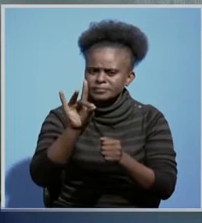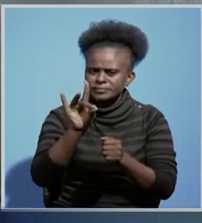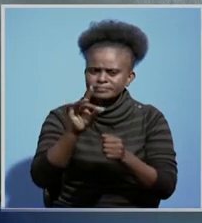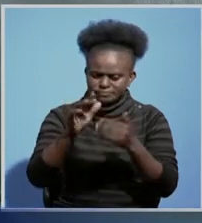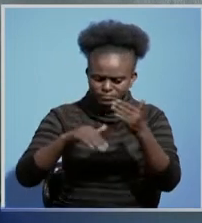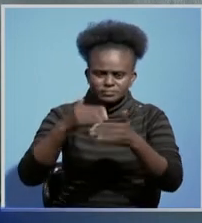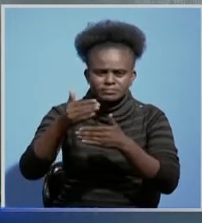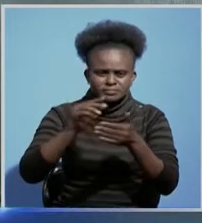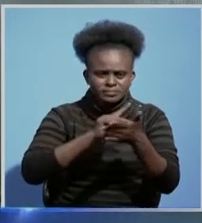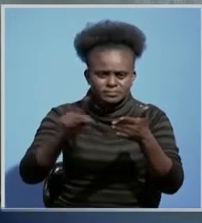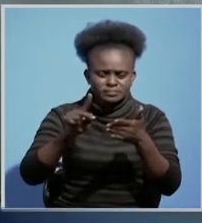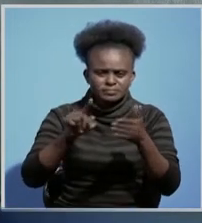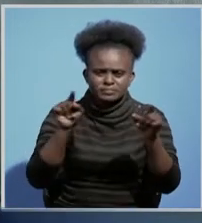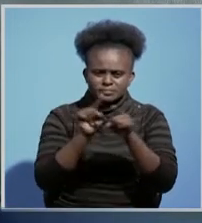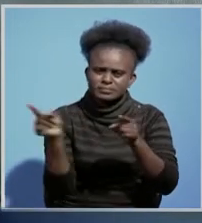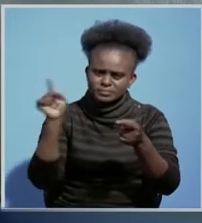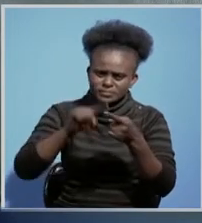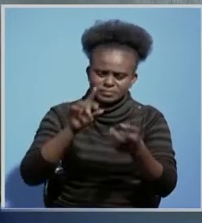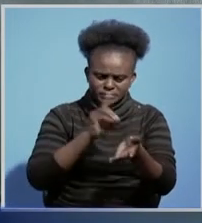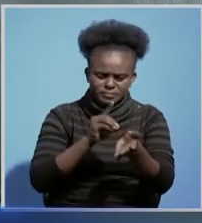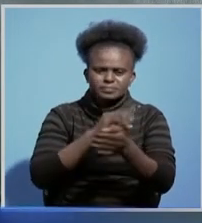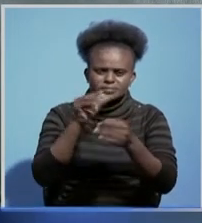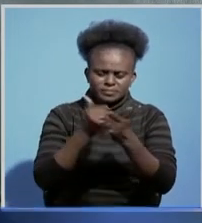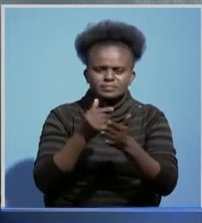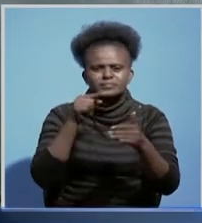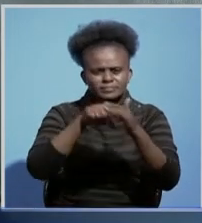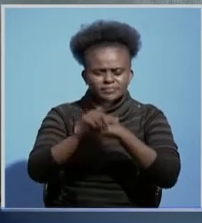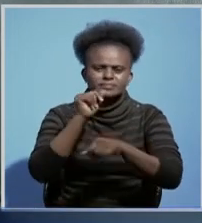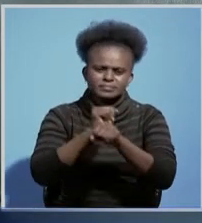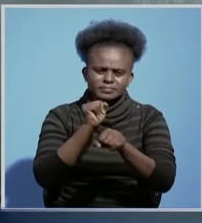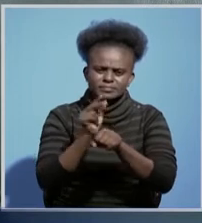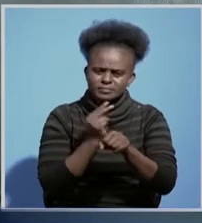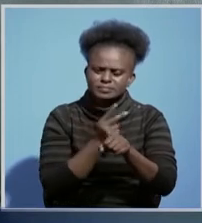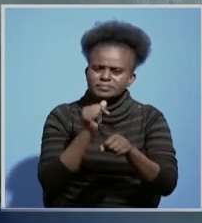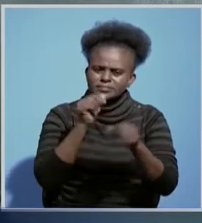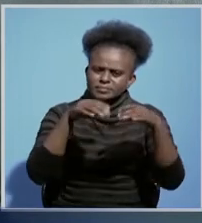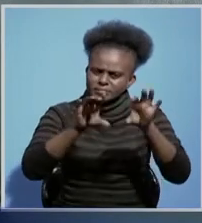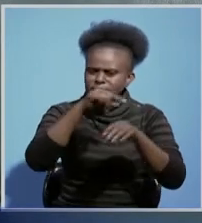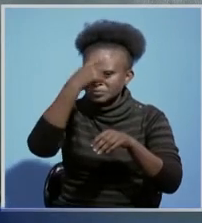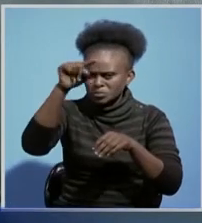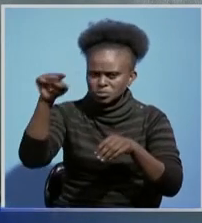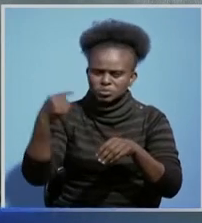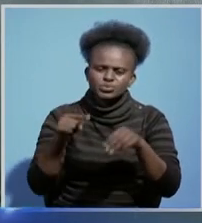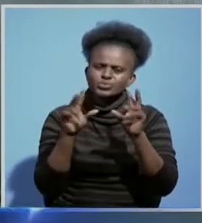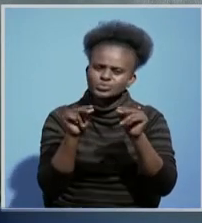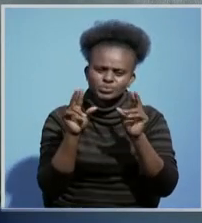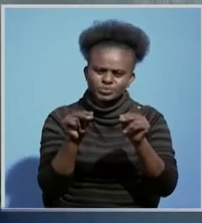week until these doctors are all employed so that they don't continue languishing without work.